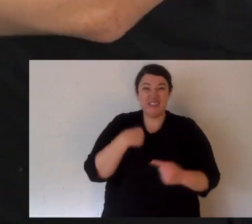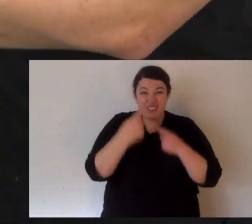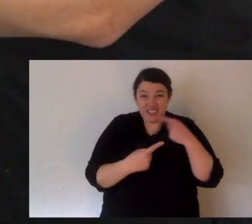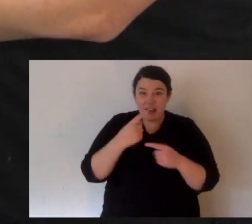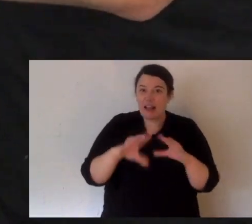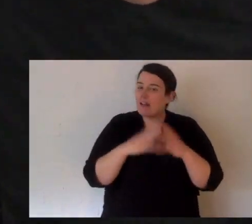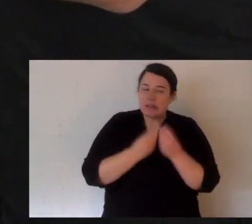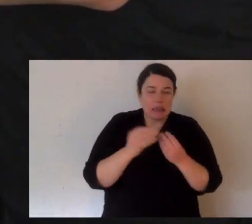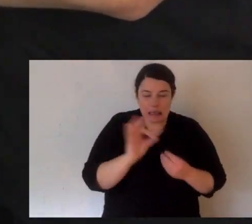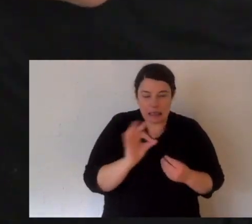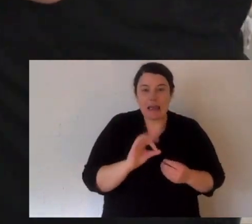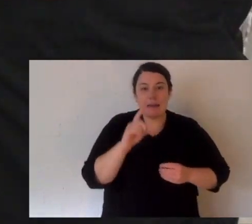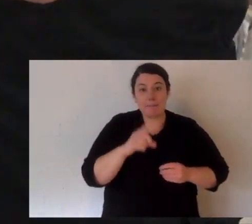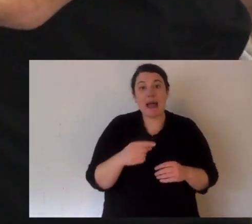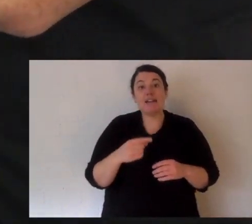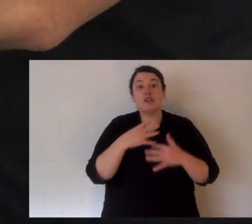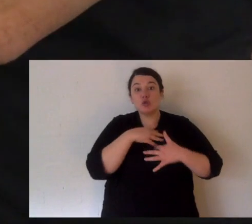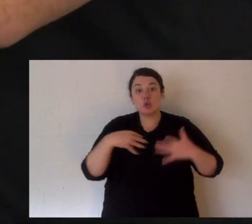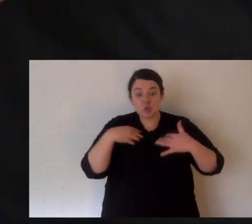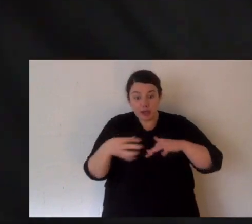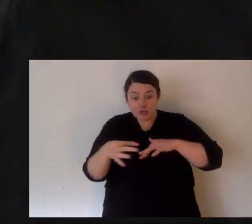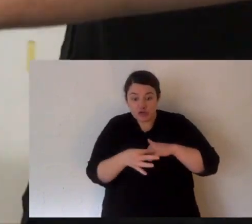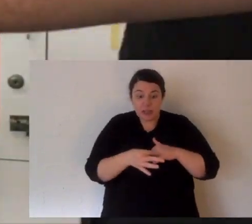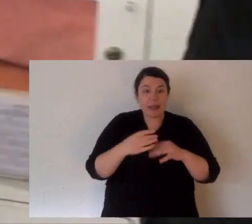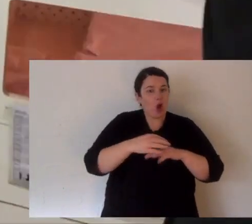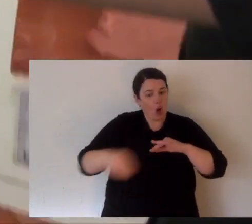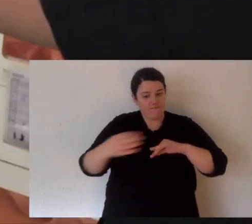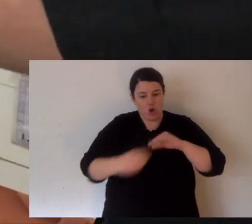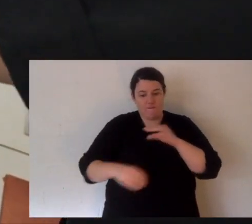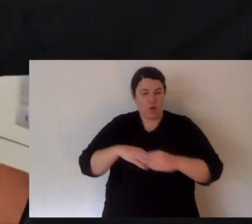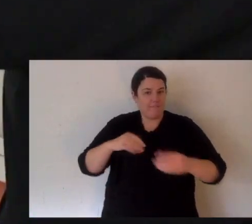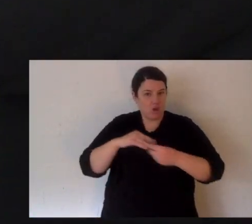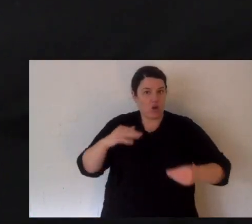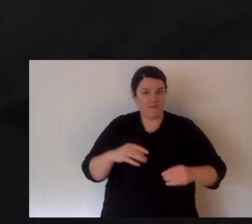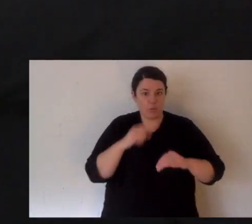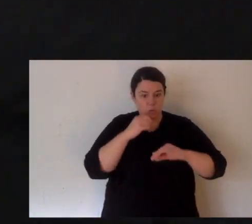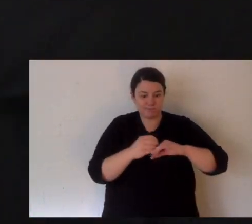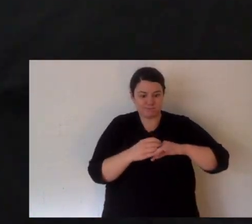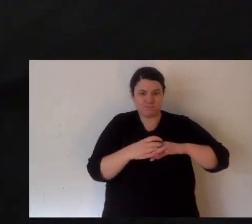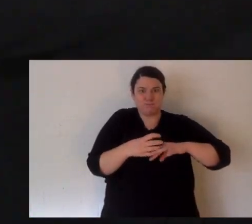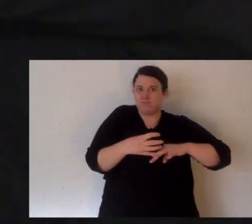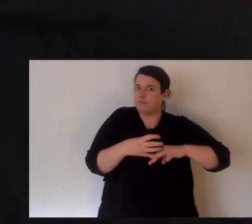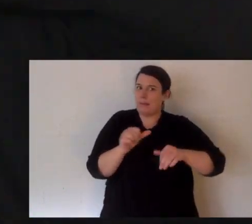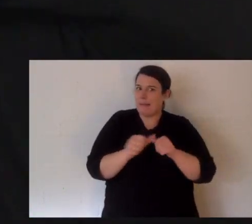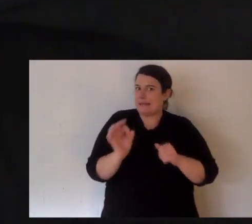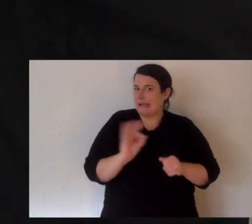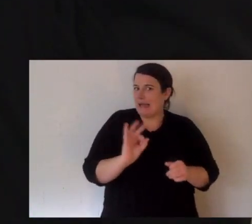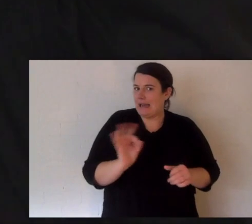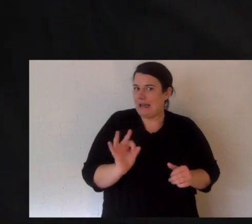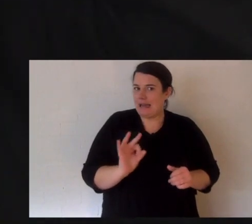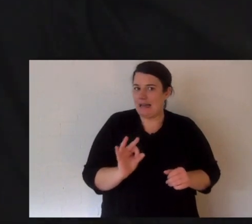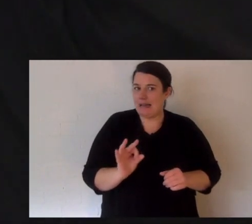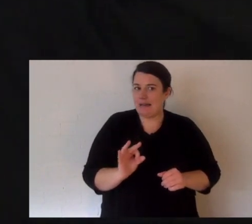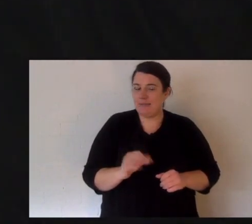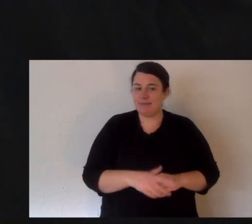over your shirt. Now if the bandage is a bit longer, you can go back down again. Basically, get that arm, get it still. You can